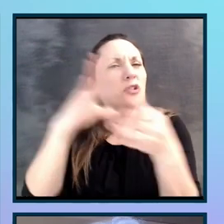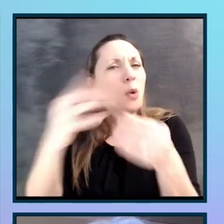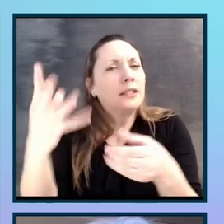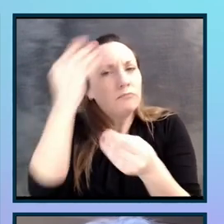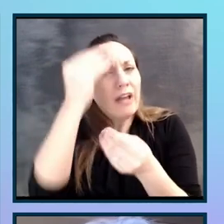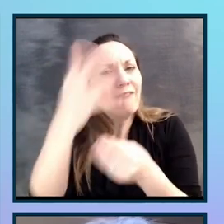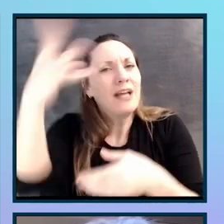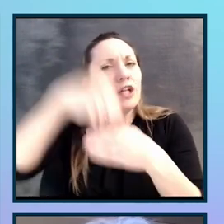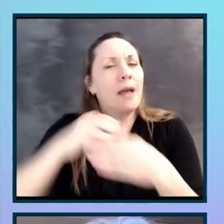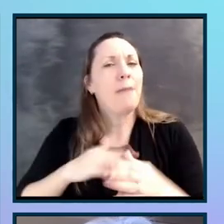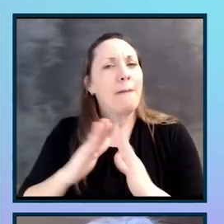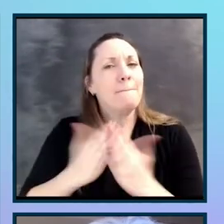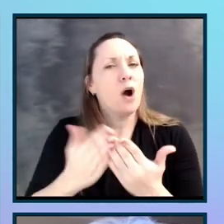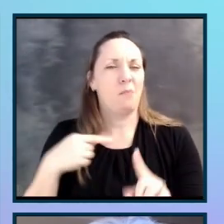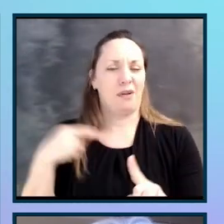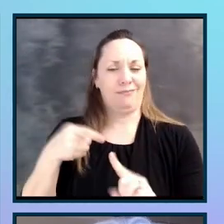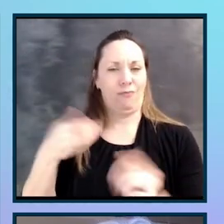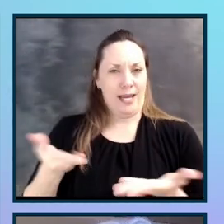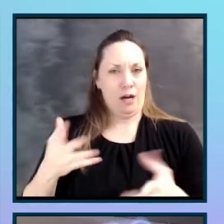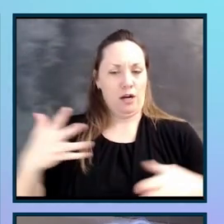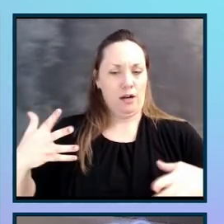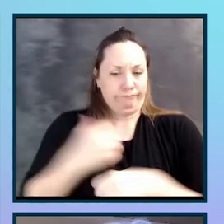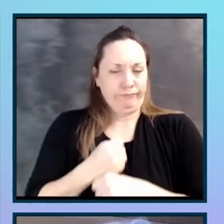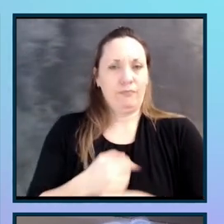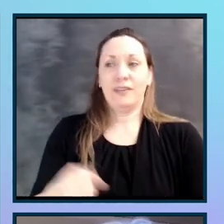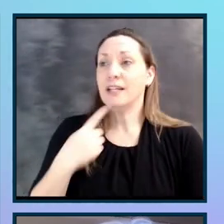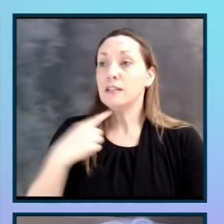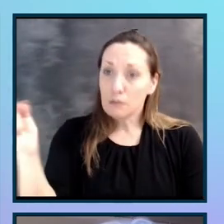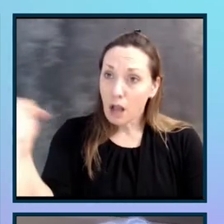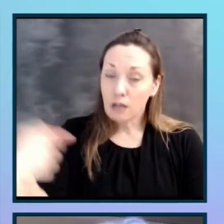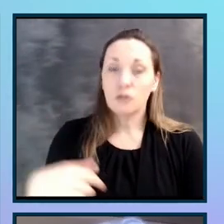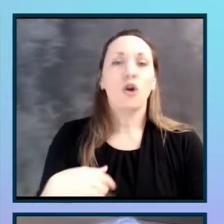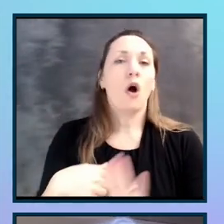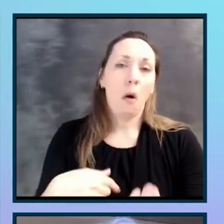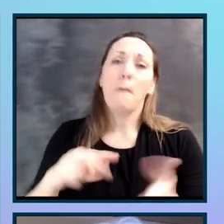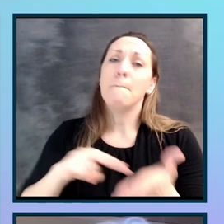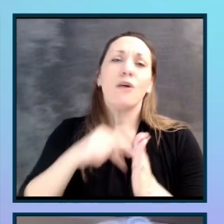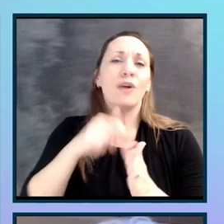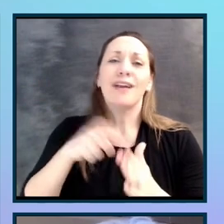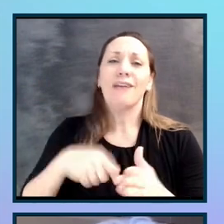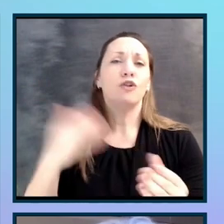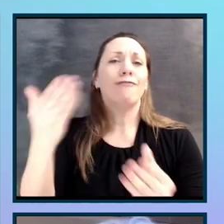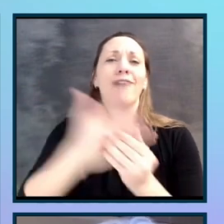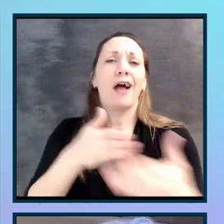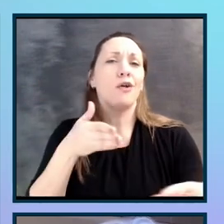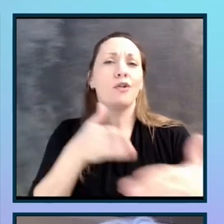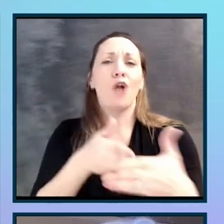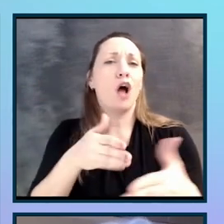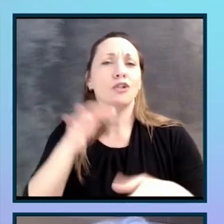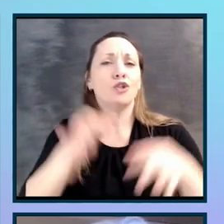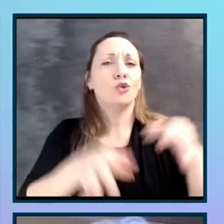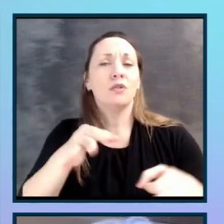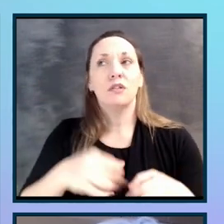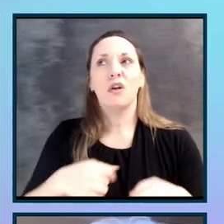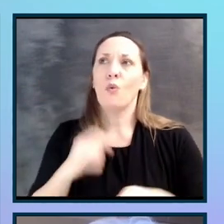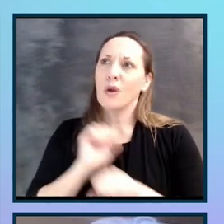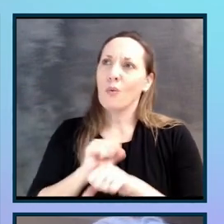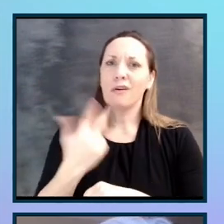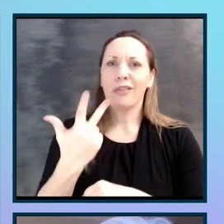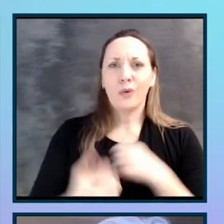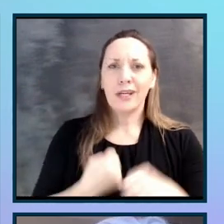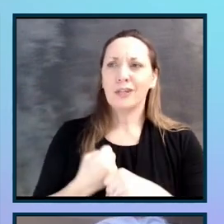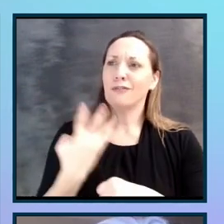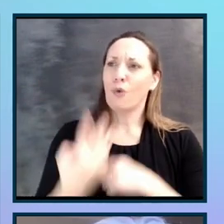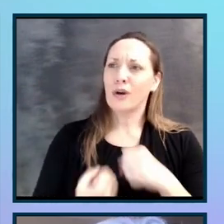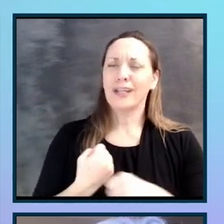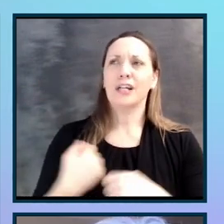important thing to know is the bank said yes, and we didn't have to file a lawsuit. We worked together for three or four years developing this technology